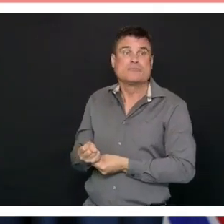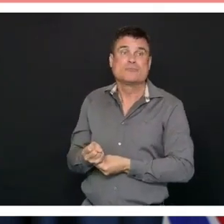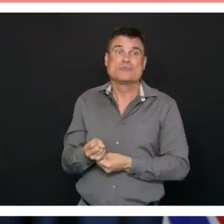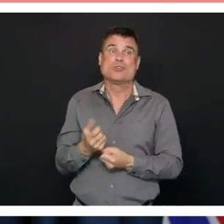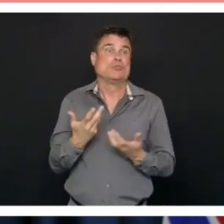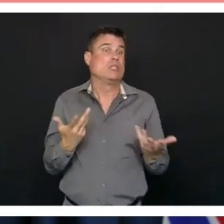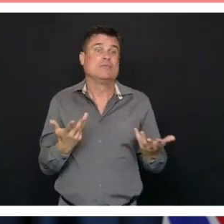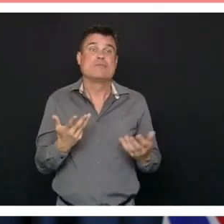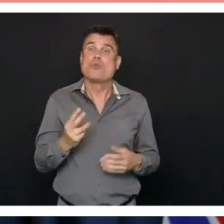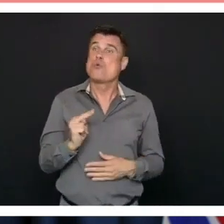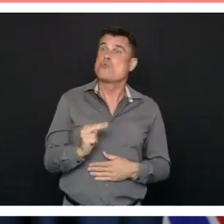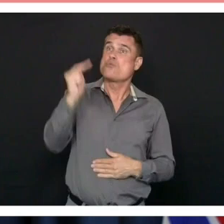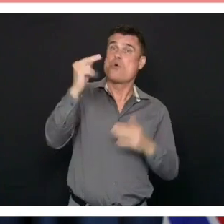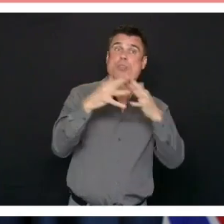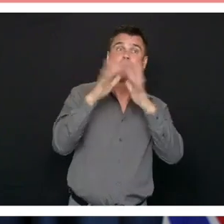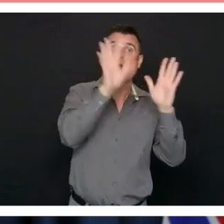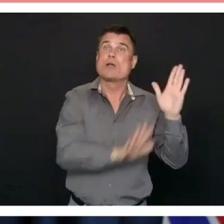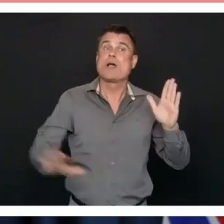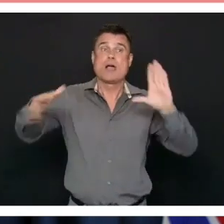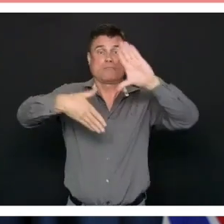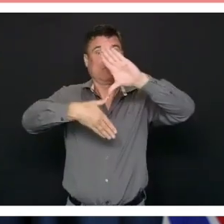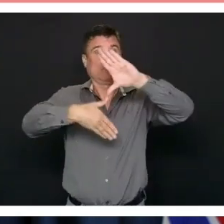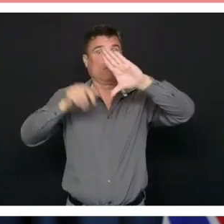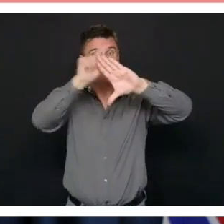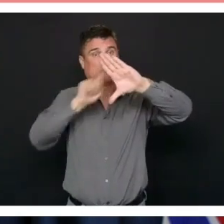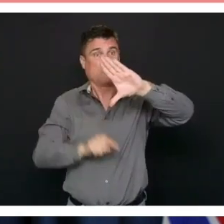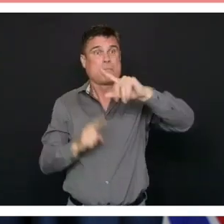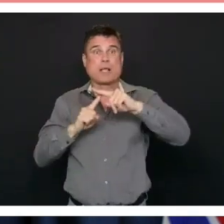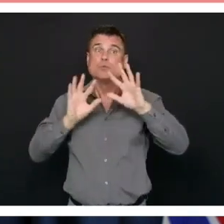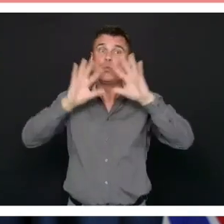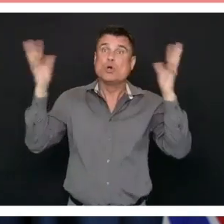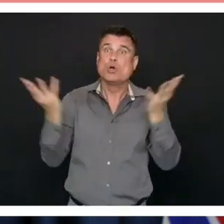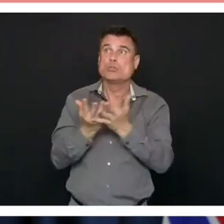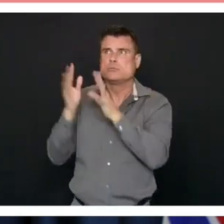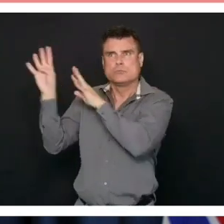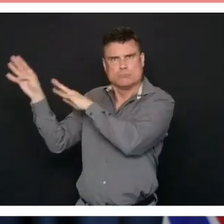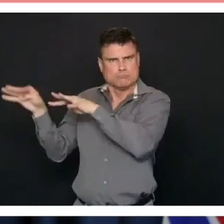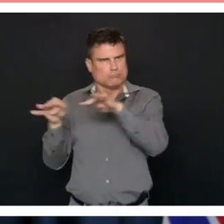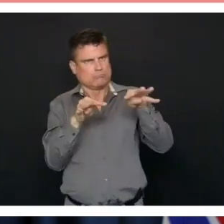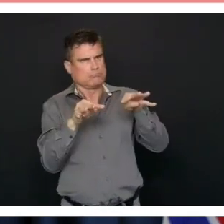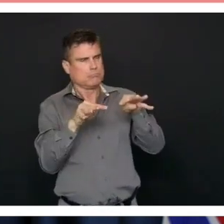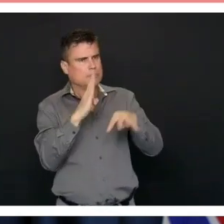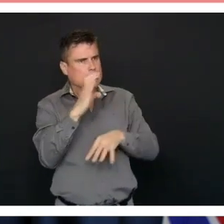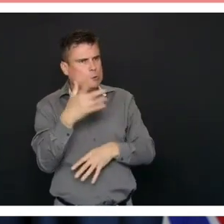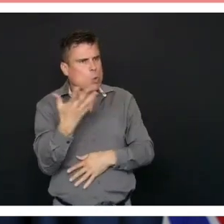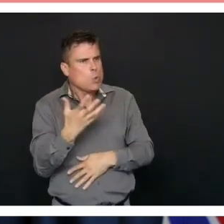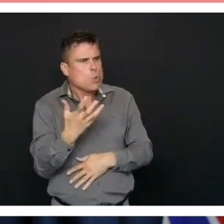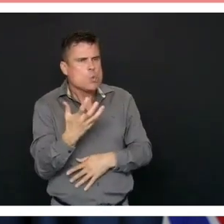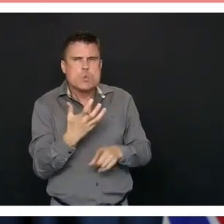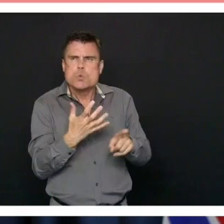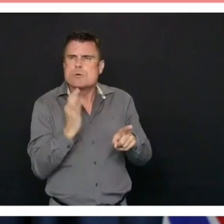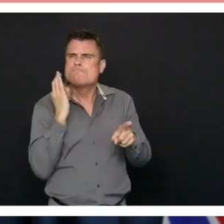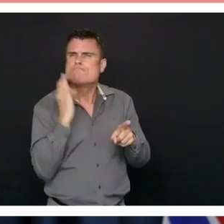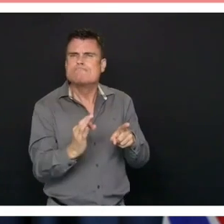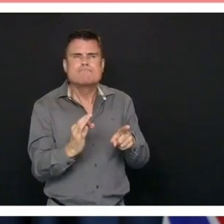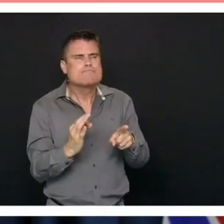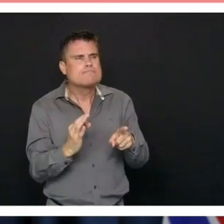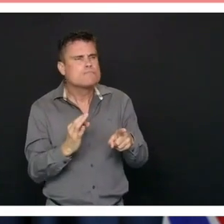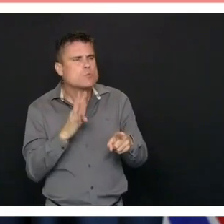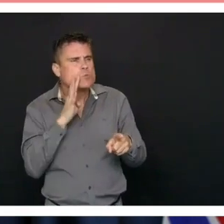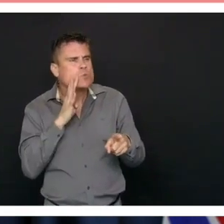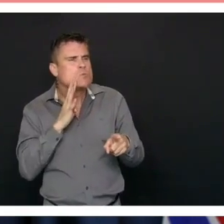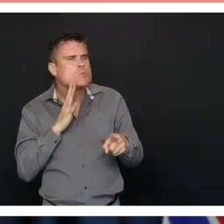proud of that. I'm fiercely proud of the work that the ministry has done to get us into this place. And I'm absolutely confident that we're going to be successful.